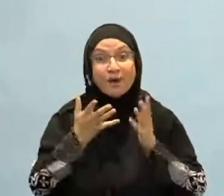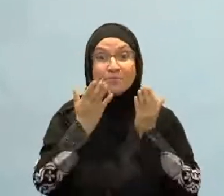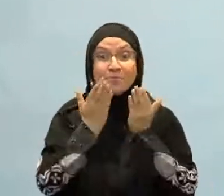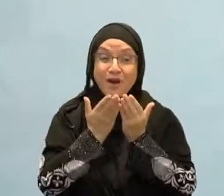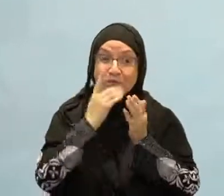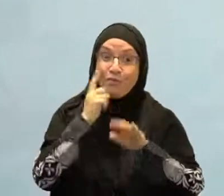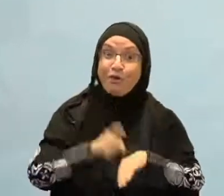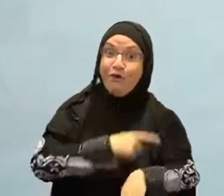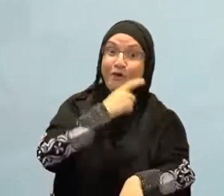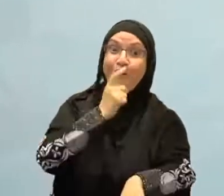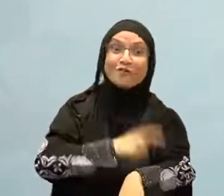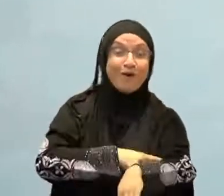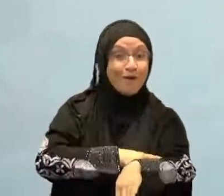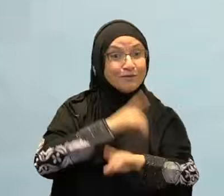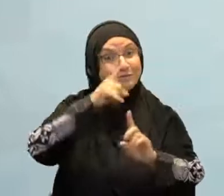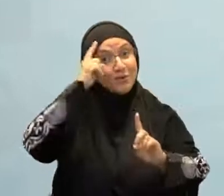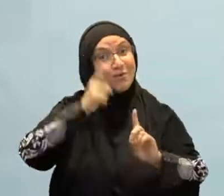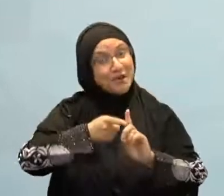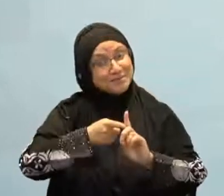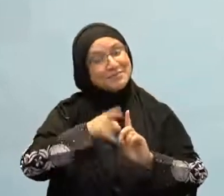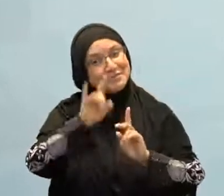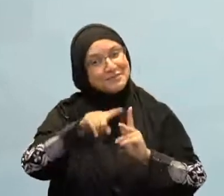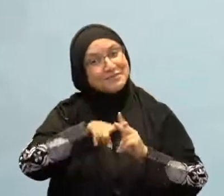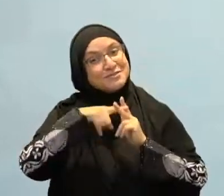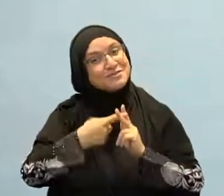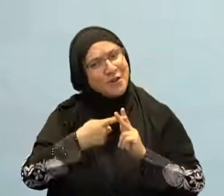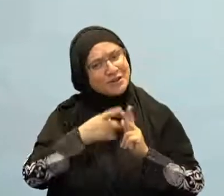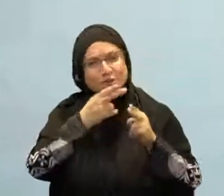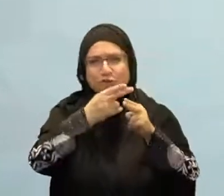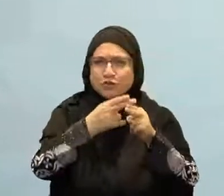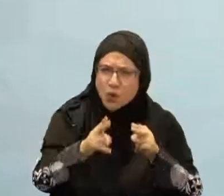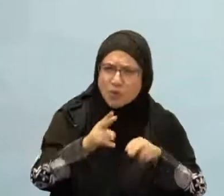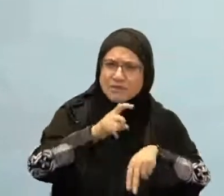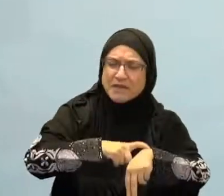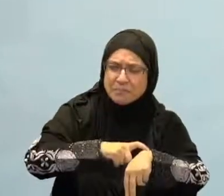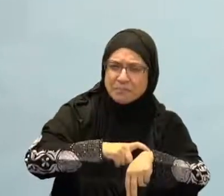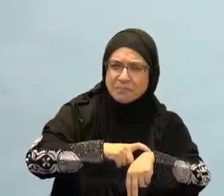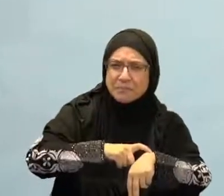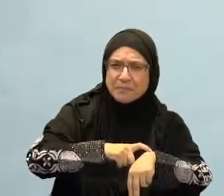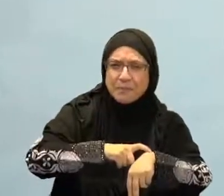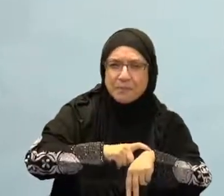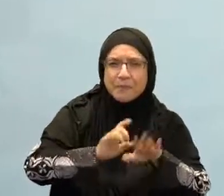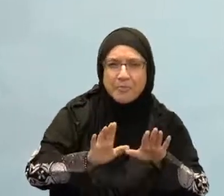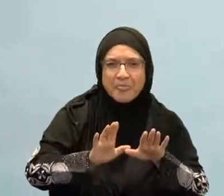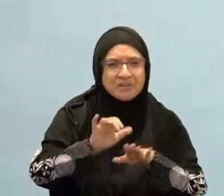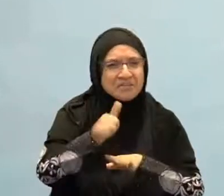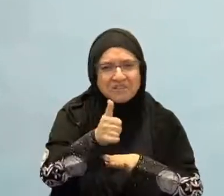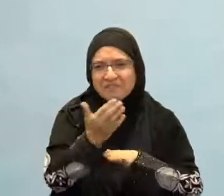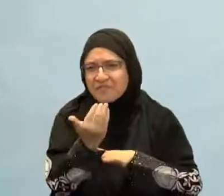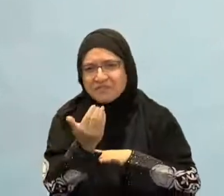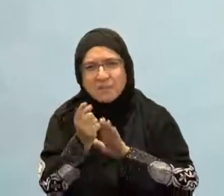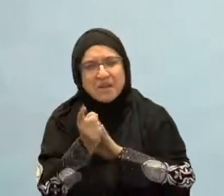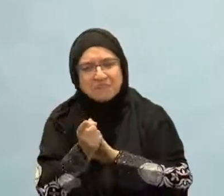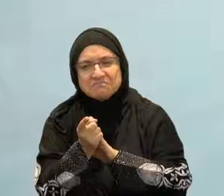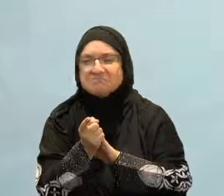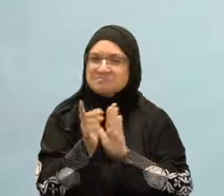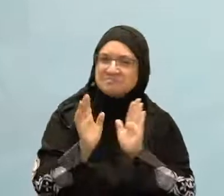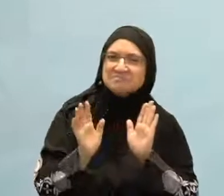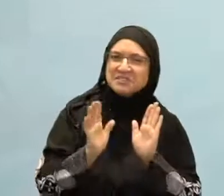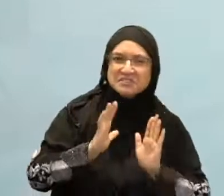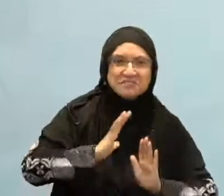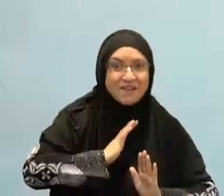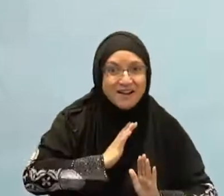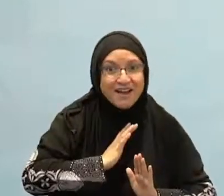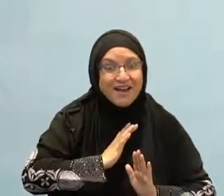for this exclusive group of people. No, it's not. It's for the Muslims. It's for those who want to stand up and pray, those who want to enjoy